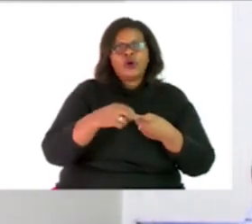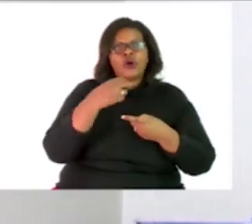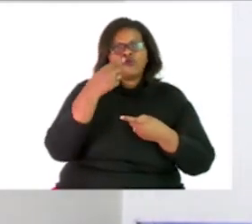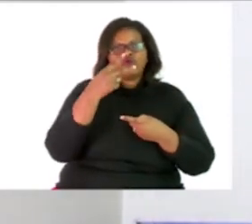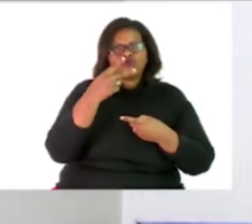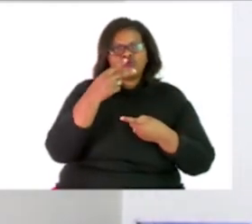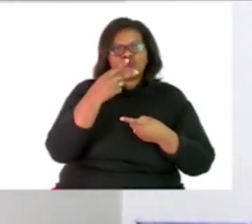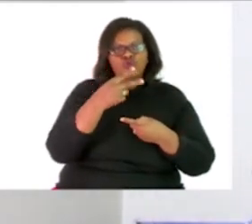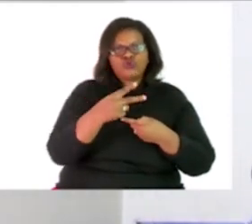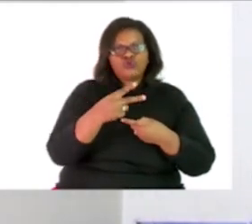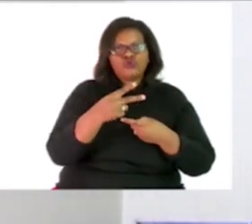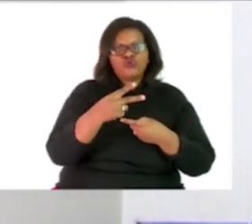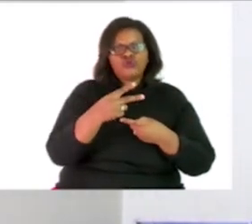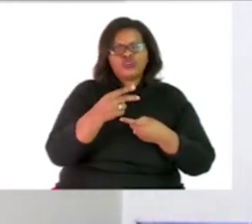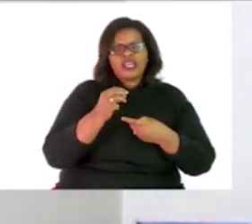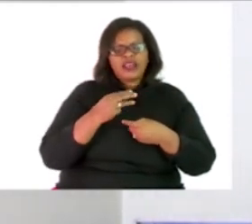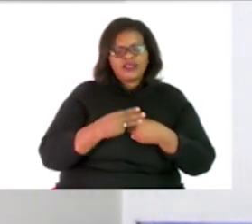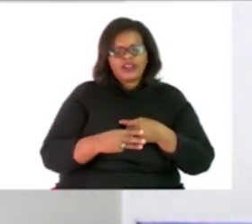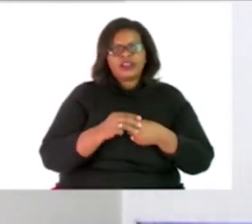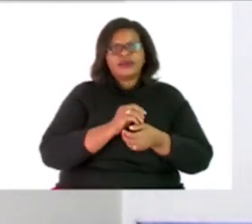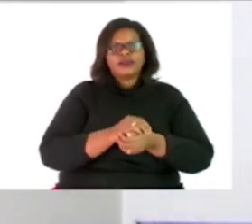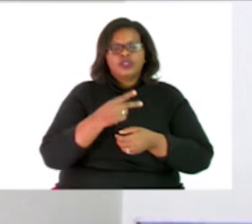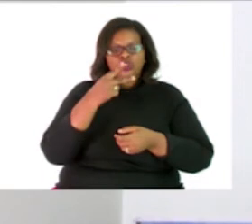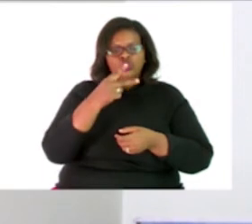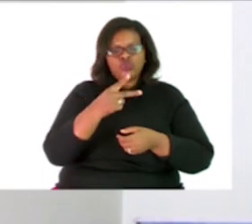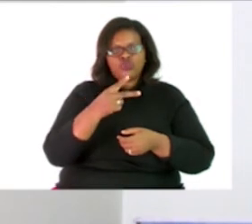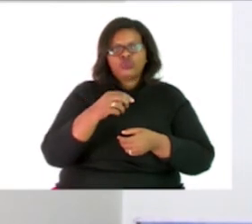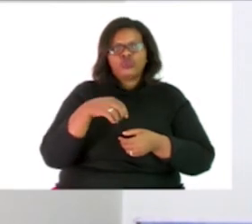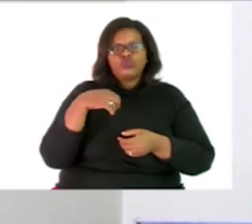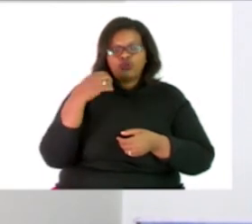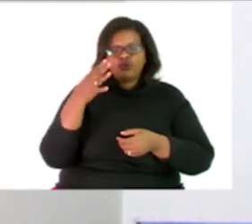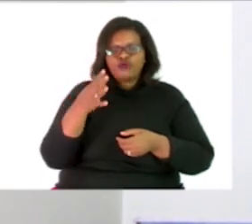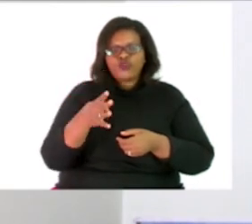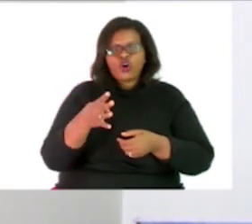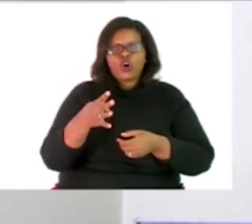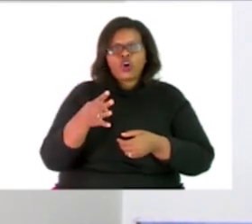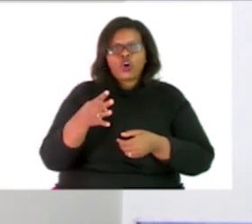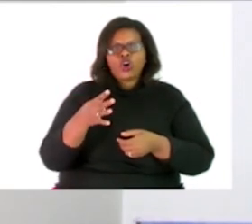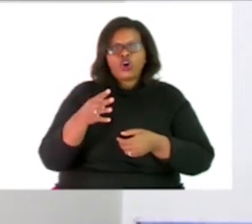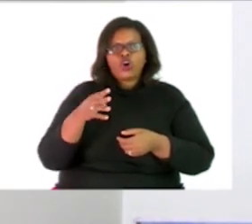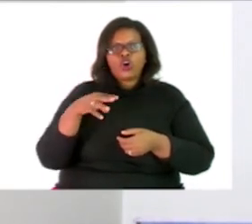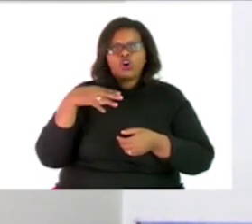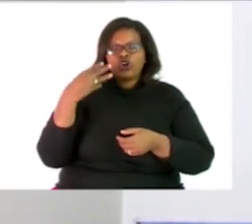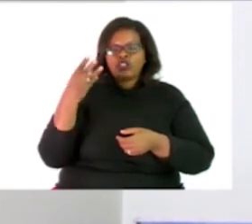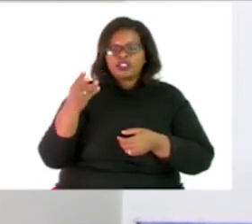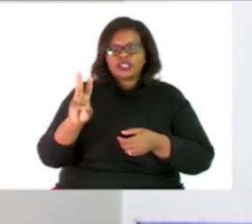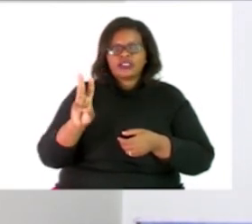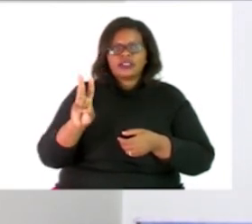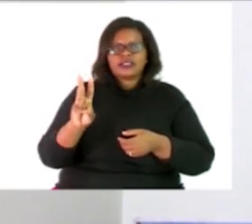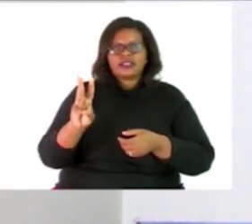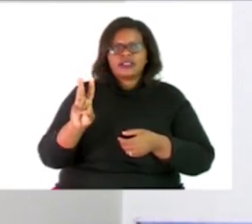are 12 So I have 2 I have 4 I have 6